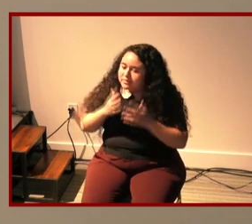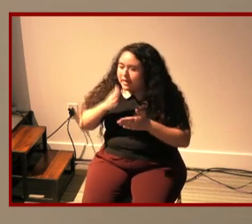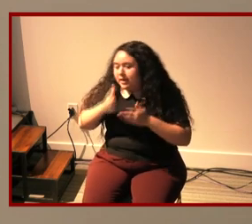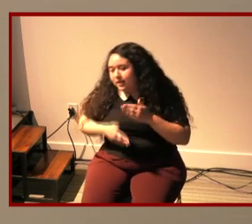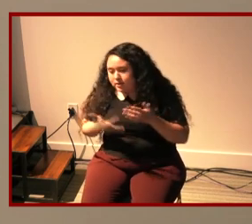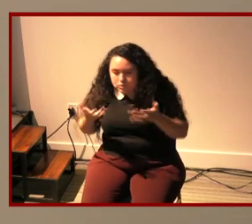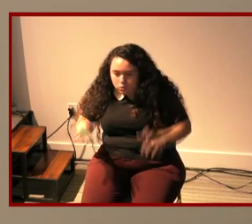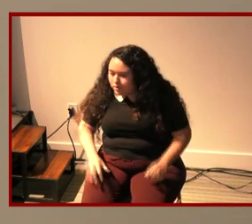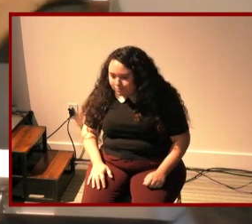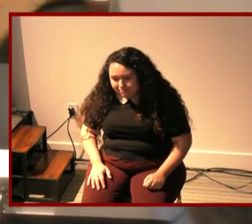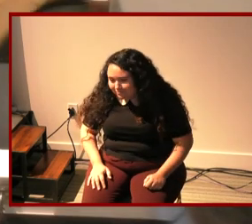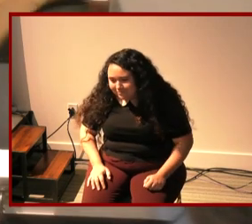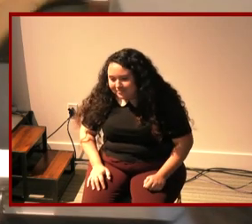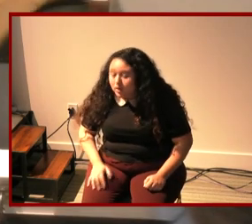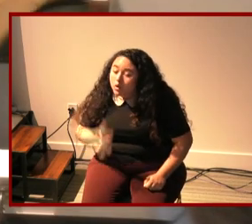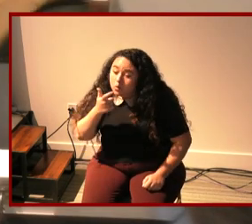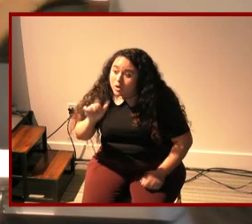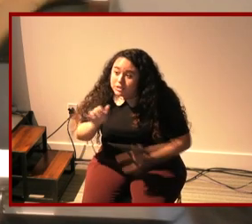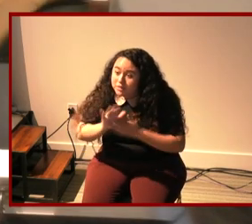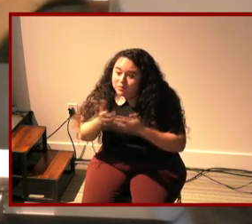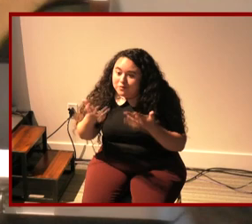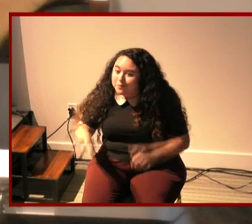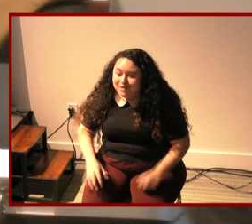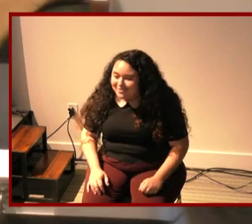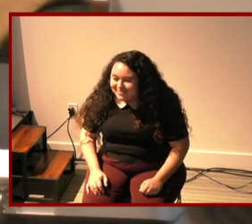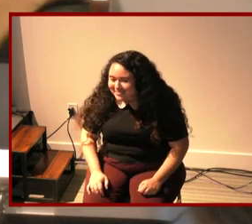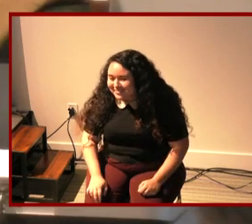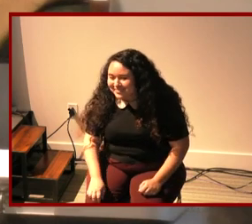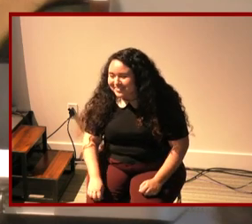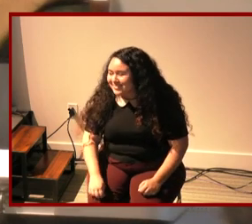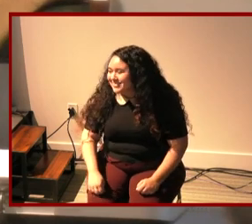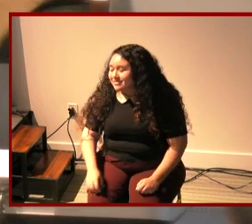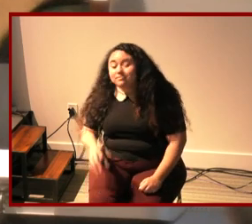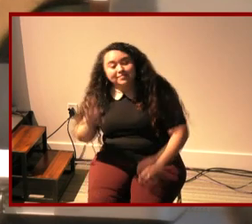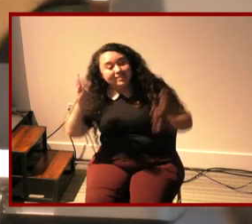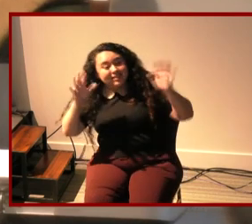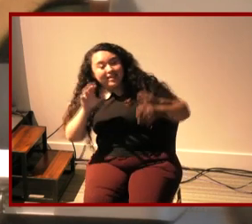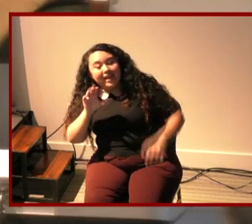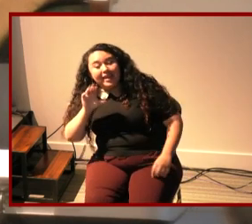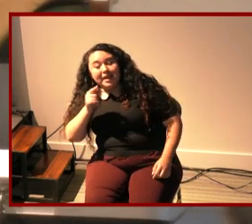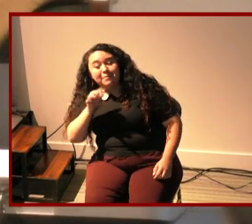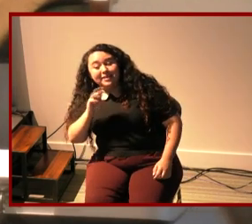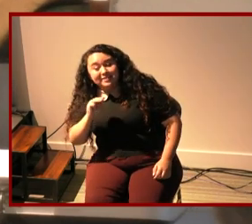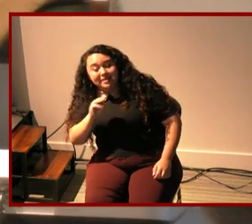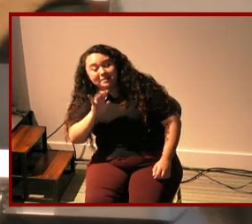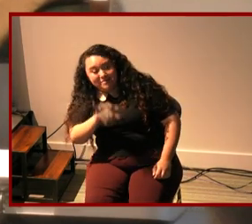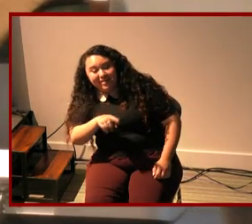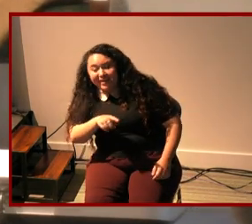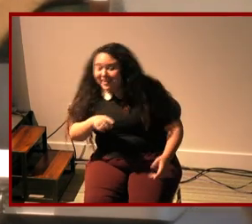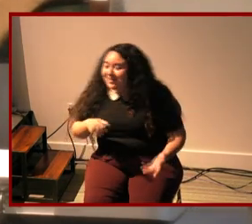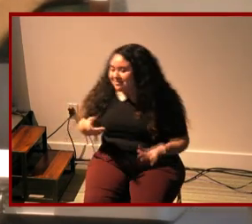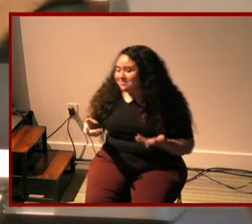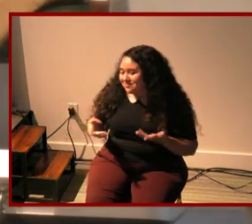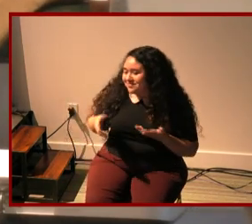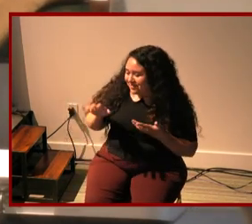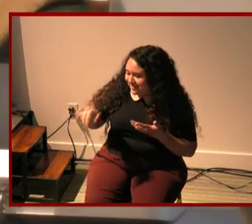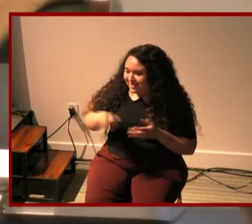or watch that movie yeah the capitalism um